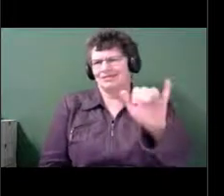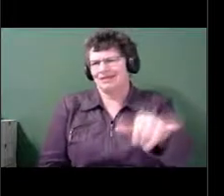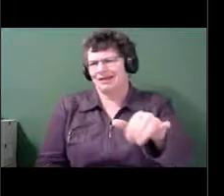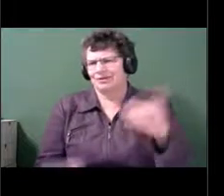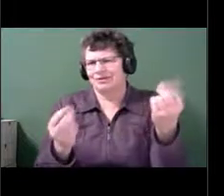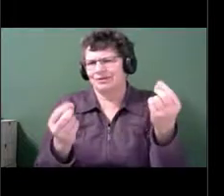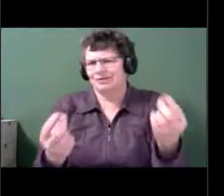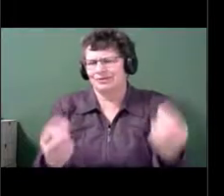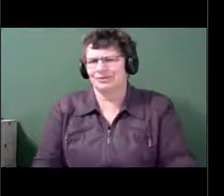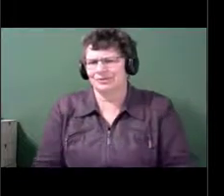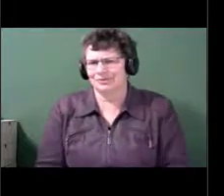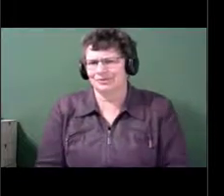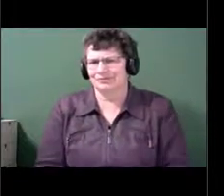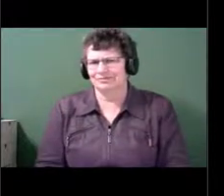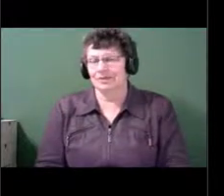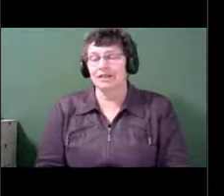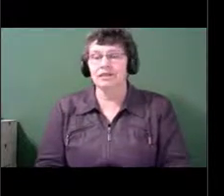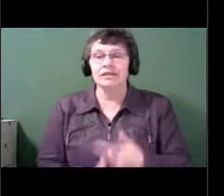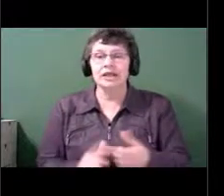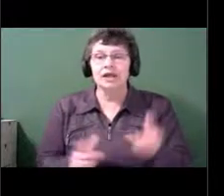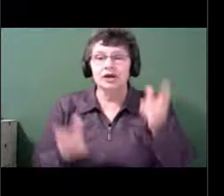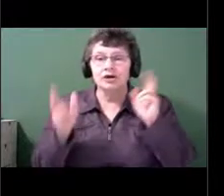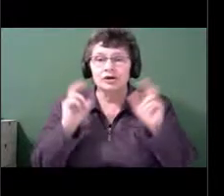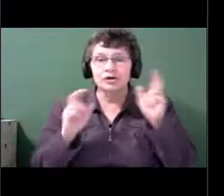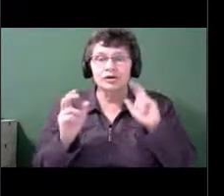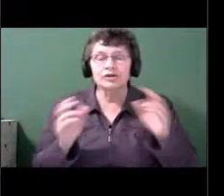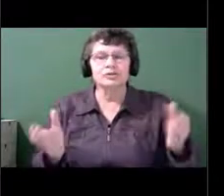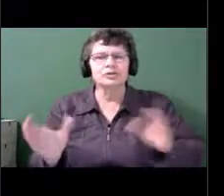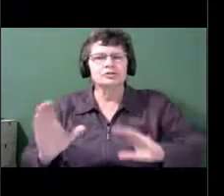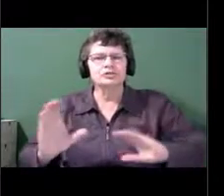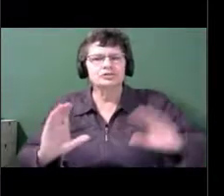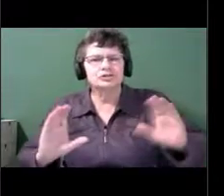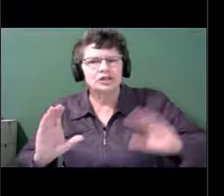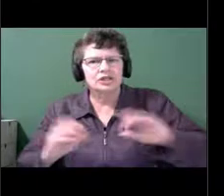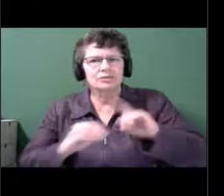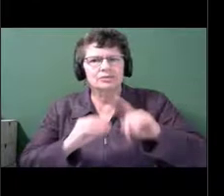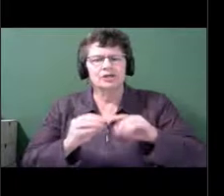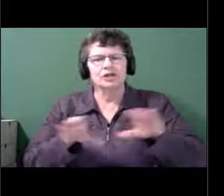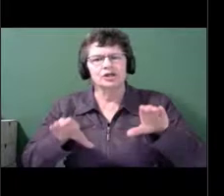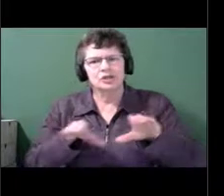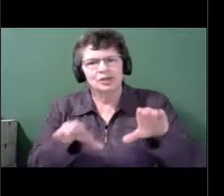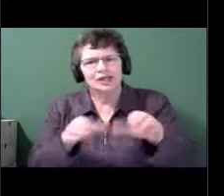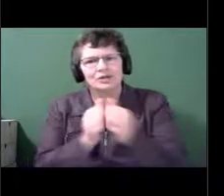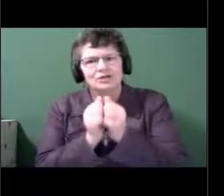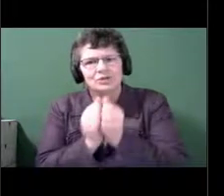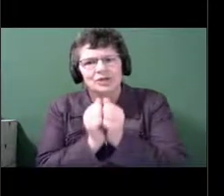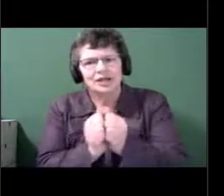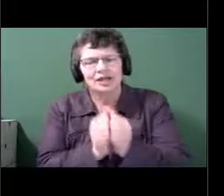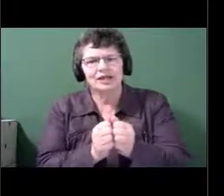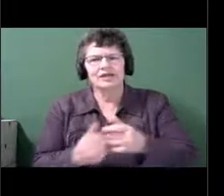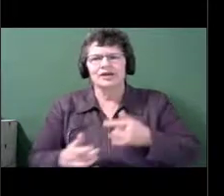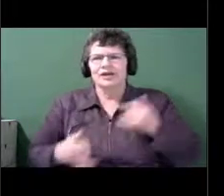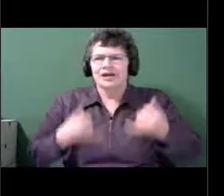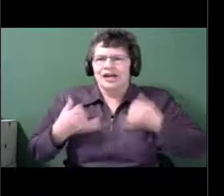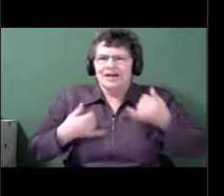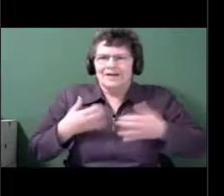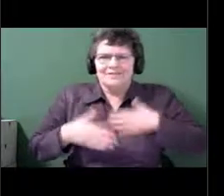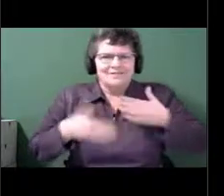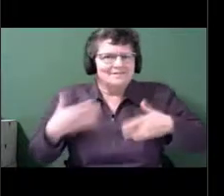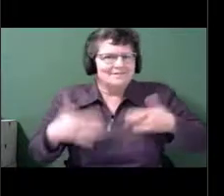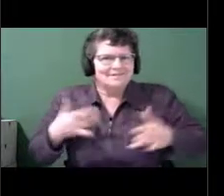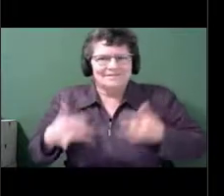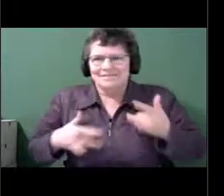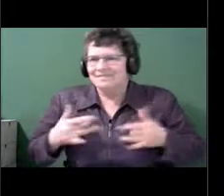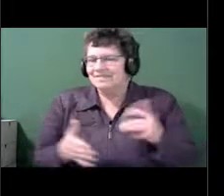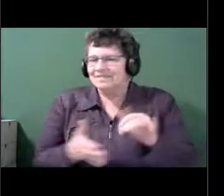that was part of the magic of what we learned about in the first session today. So communication and participation.